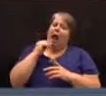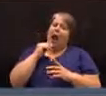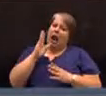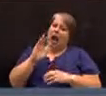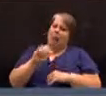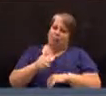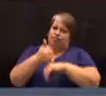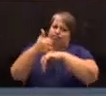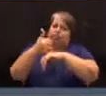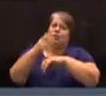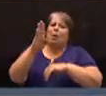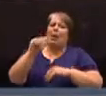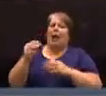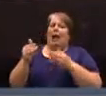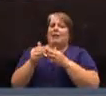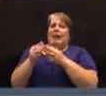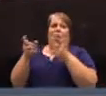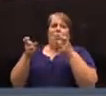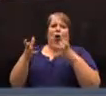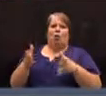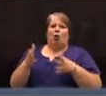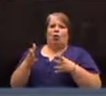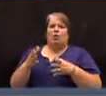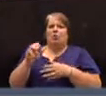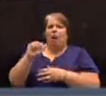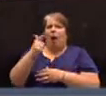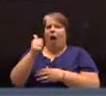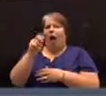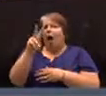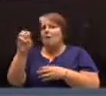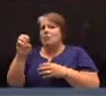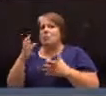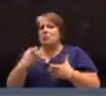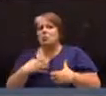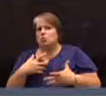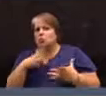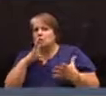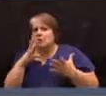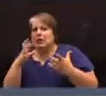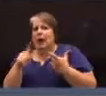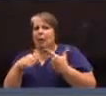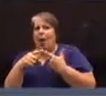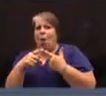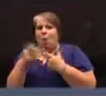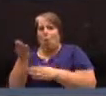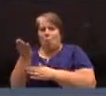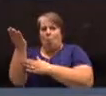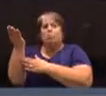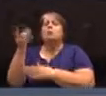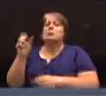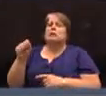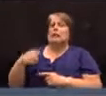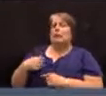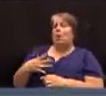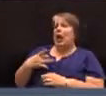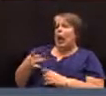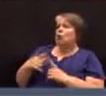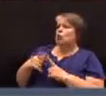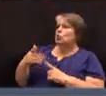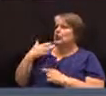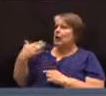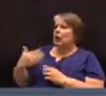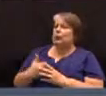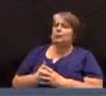by the town moderator. Mr. Agave, do you wish to speak to the motion? Yes, I would like to. Thank you.